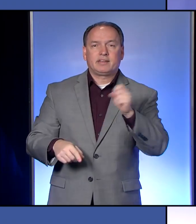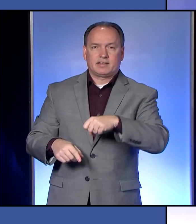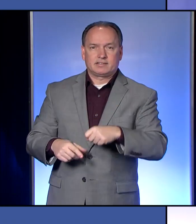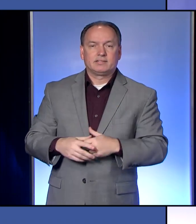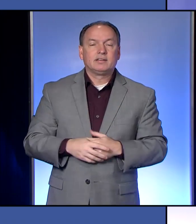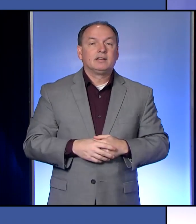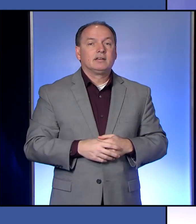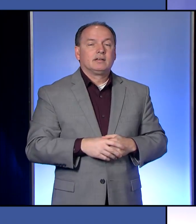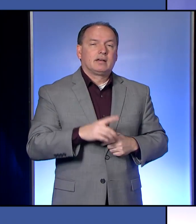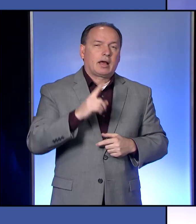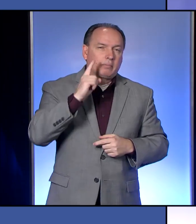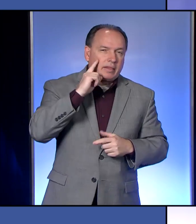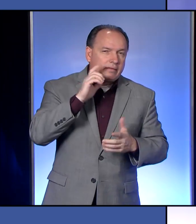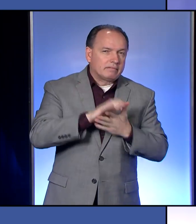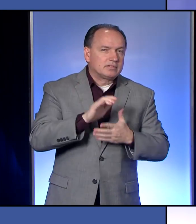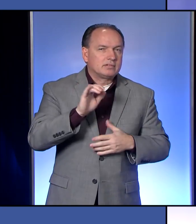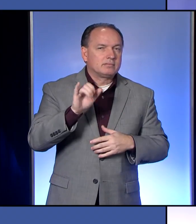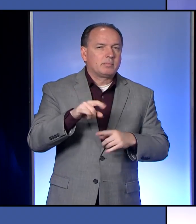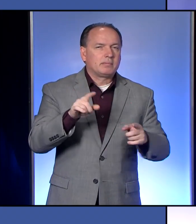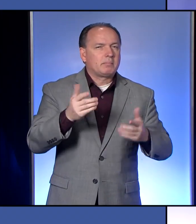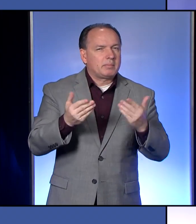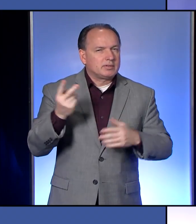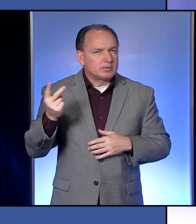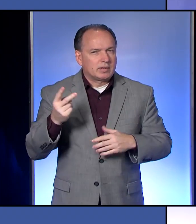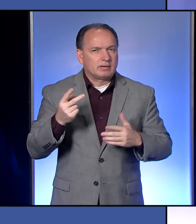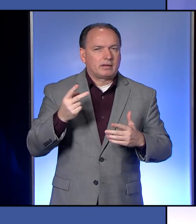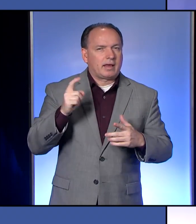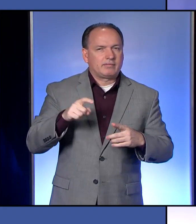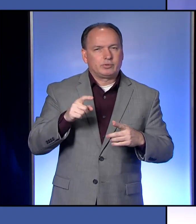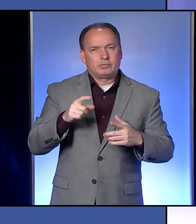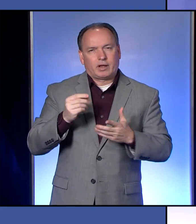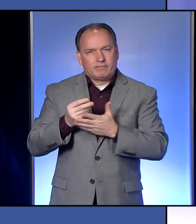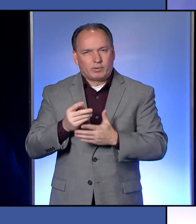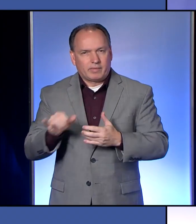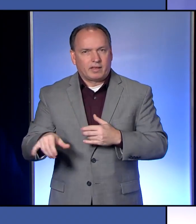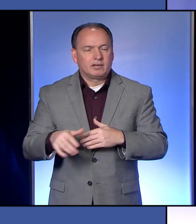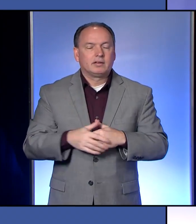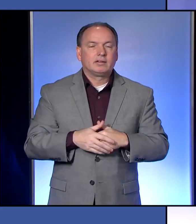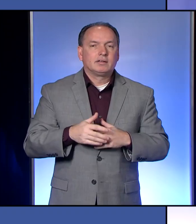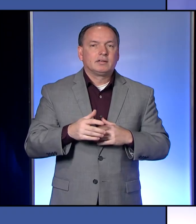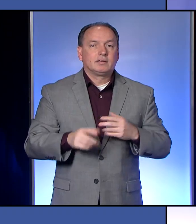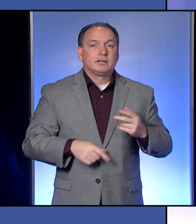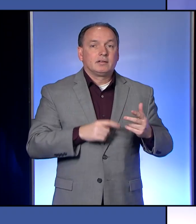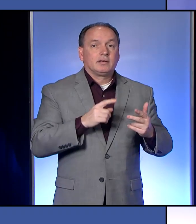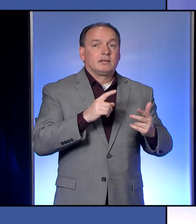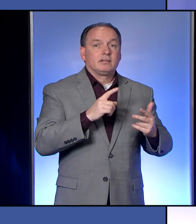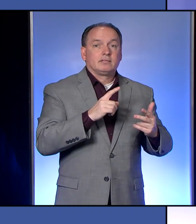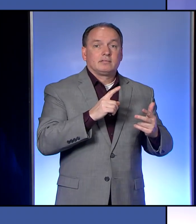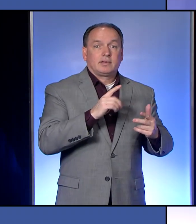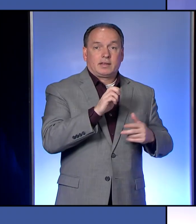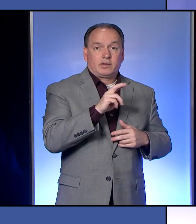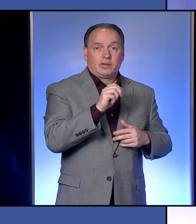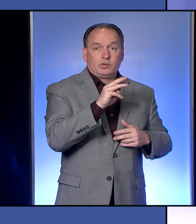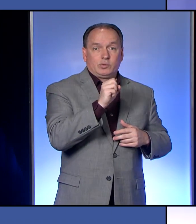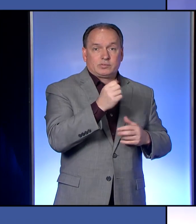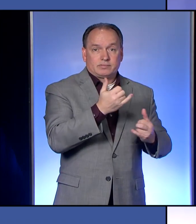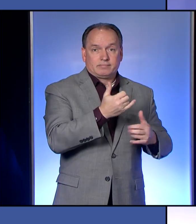but it could be two. I, I'd have to confirm on that. Erie news now.